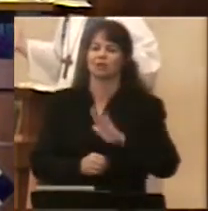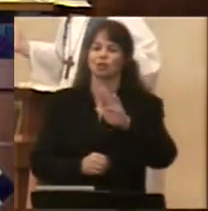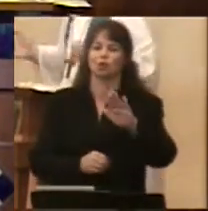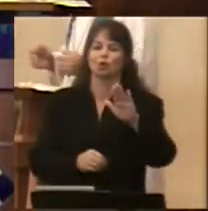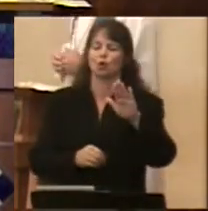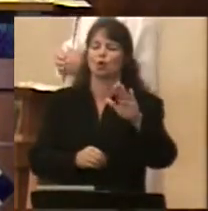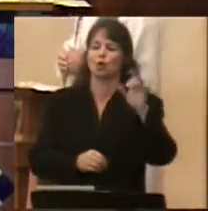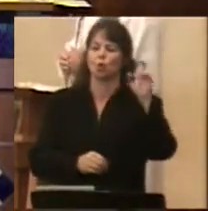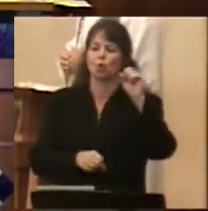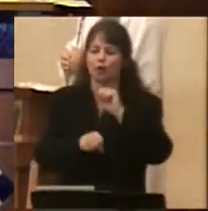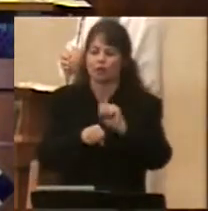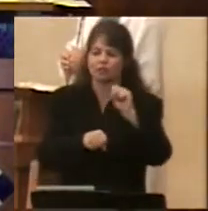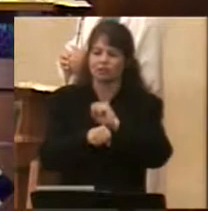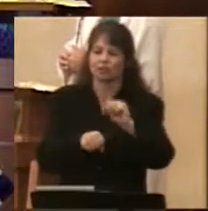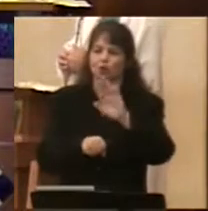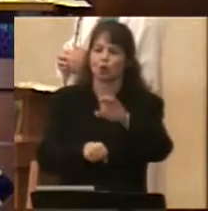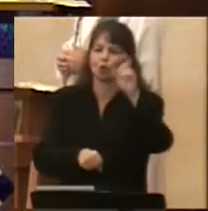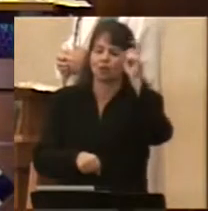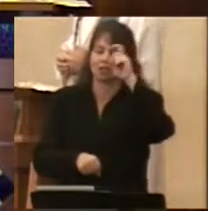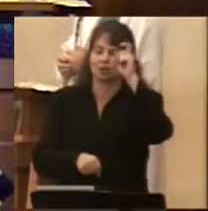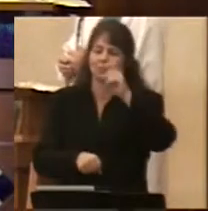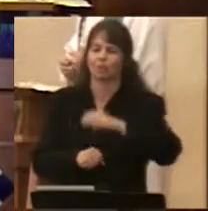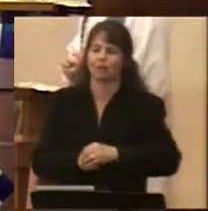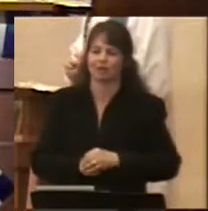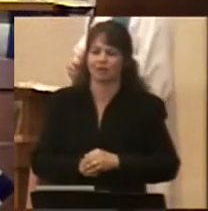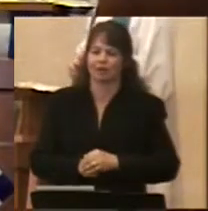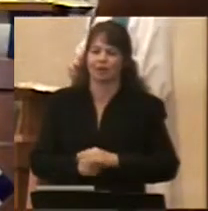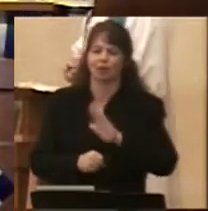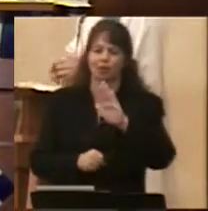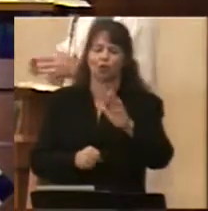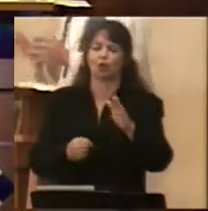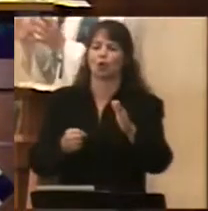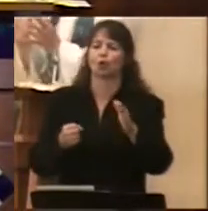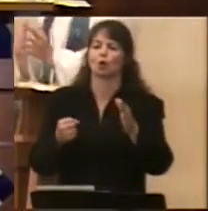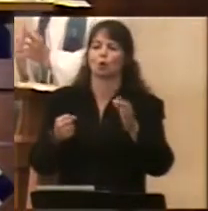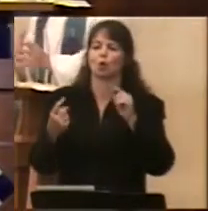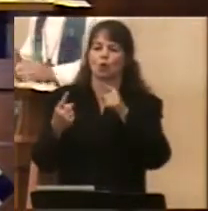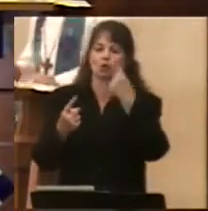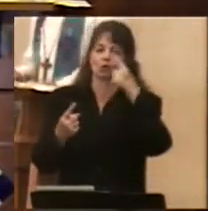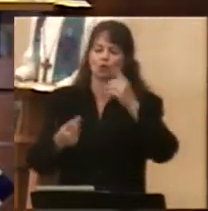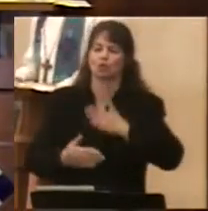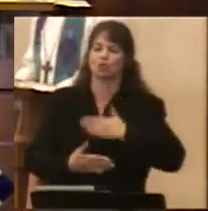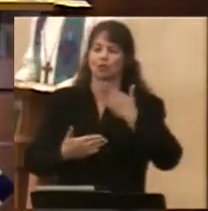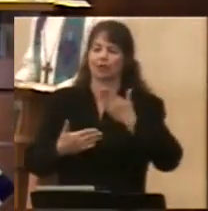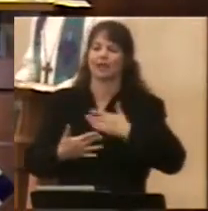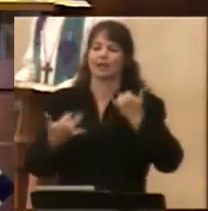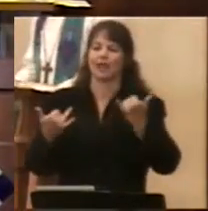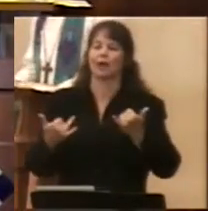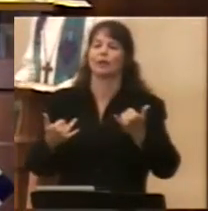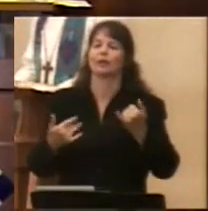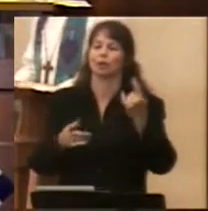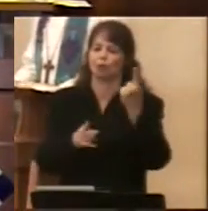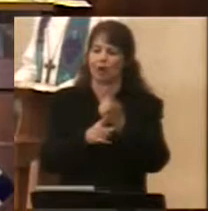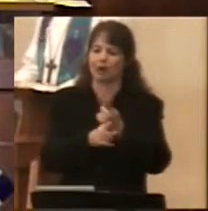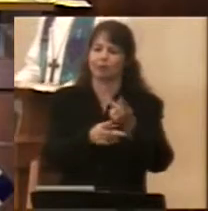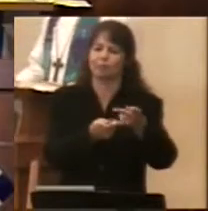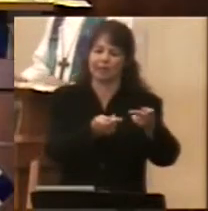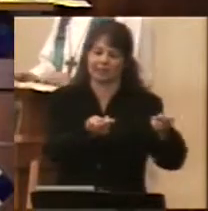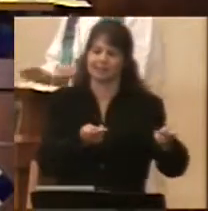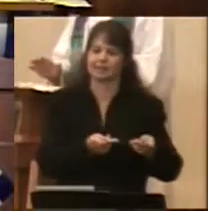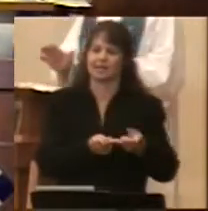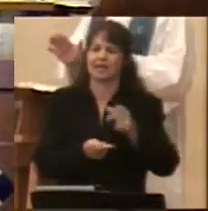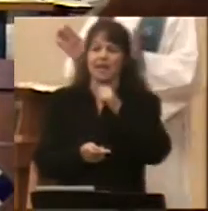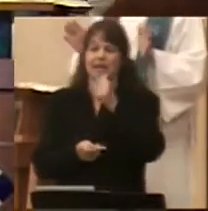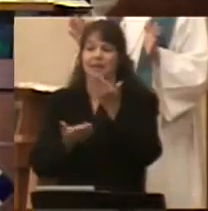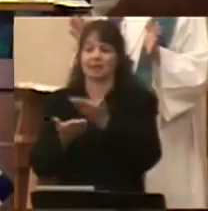airplane, whether they are your pursuits for joy, now they are put in their proper place, not as